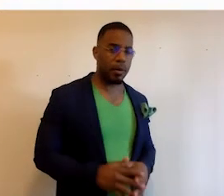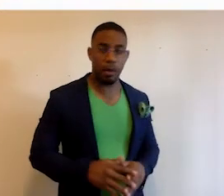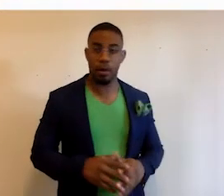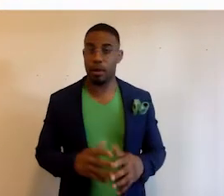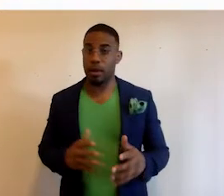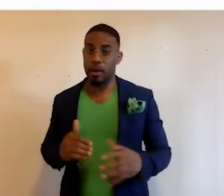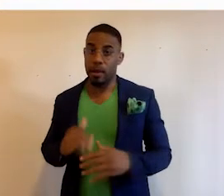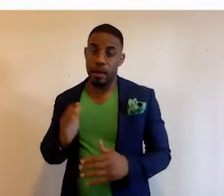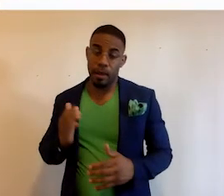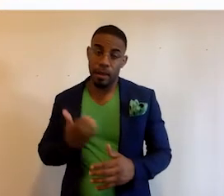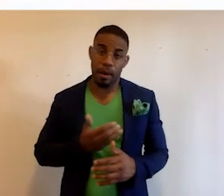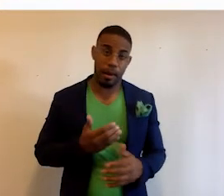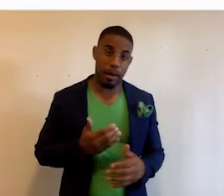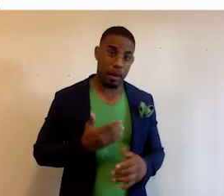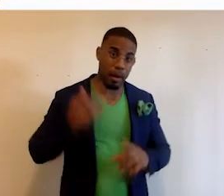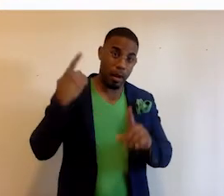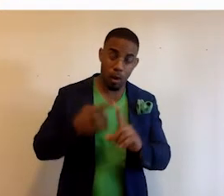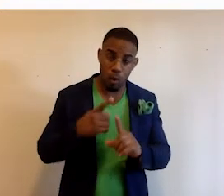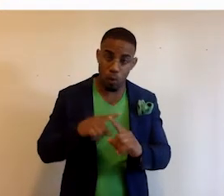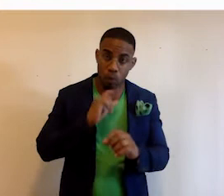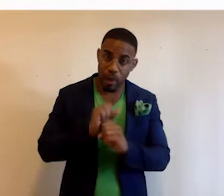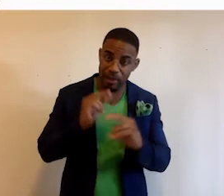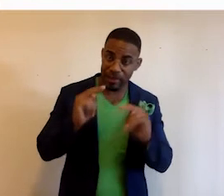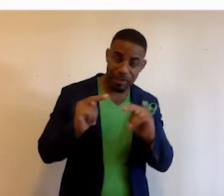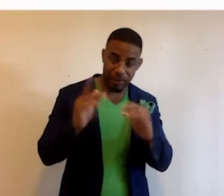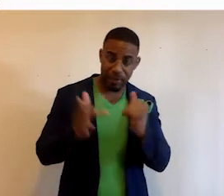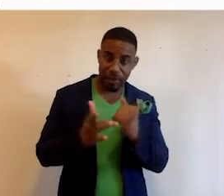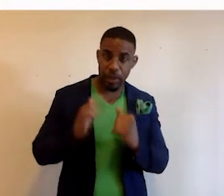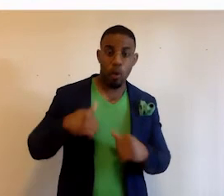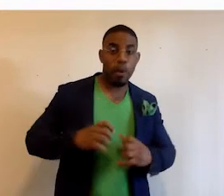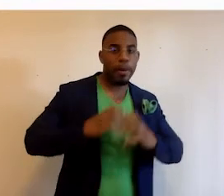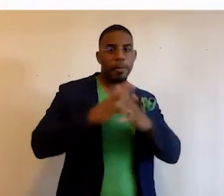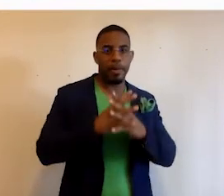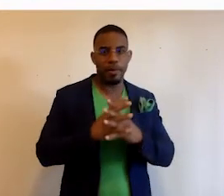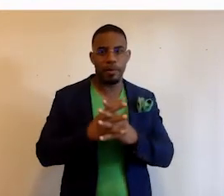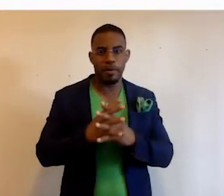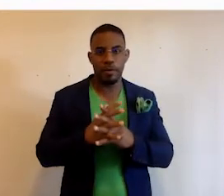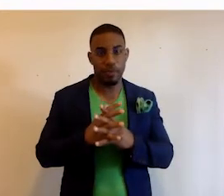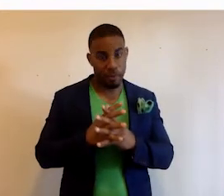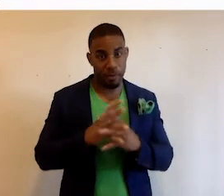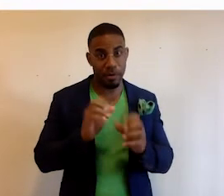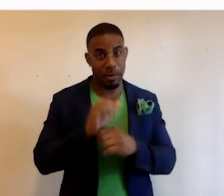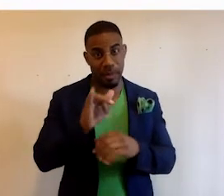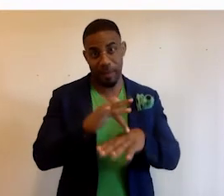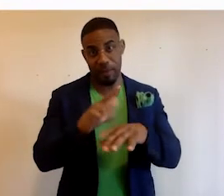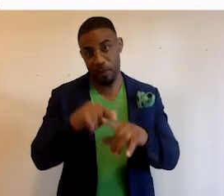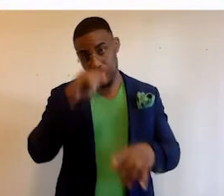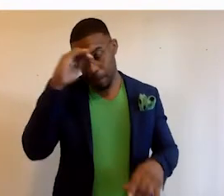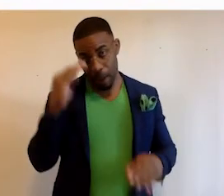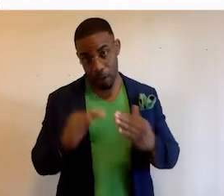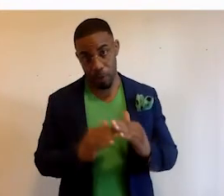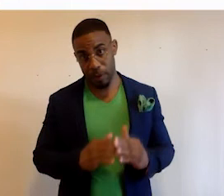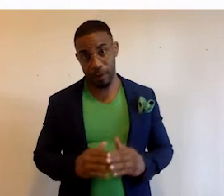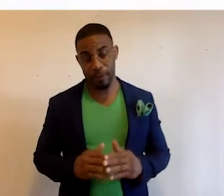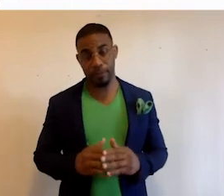And our big goal is to actually leverage the technology that we've built to make that available to the Black community.